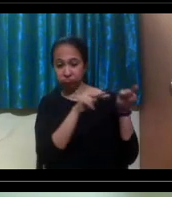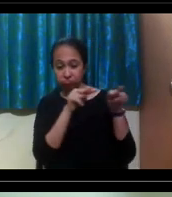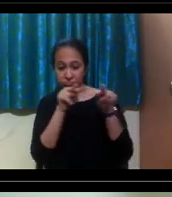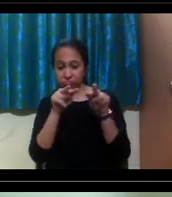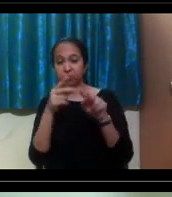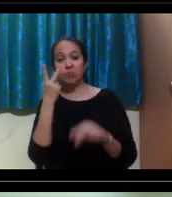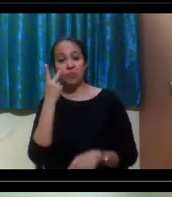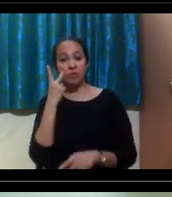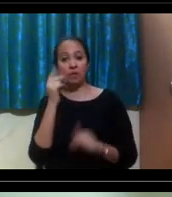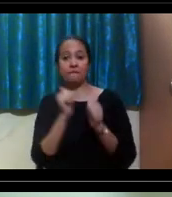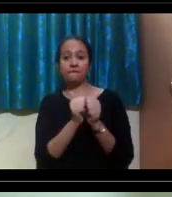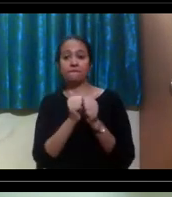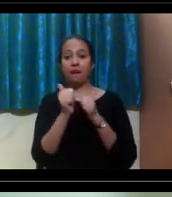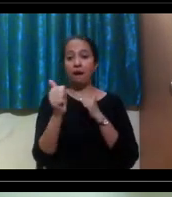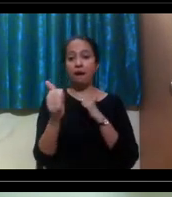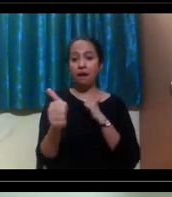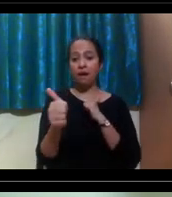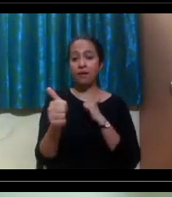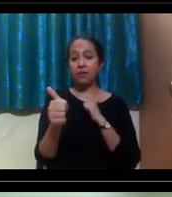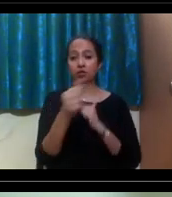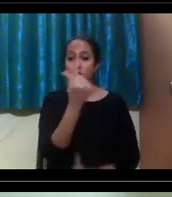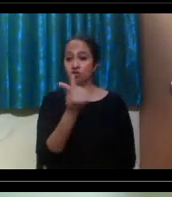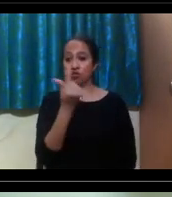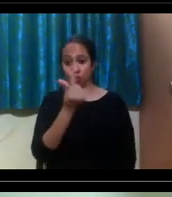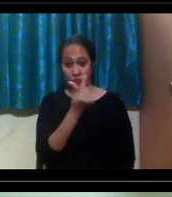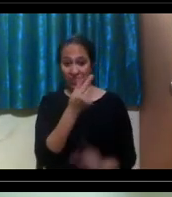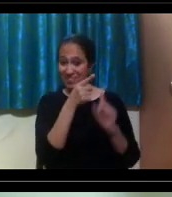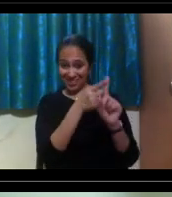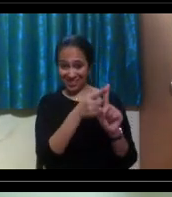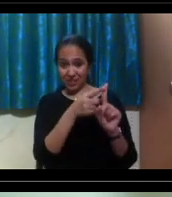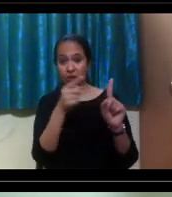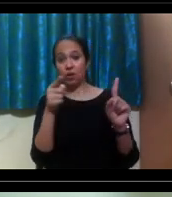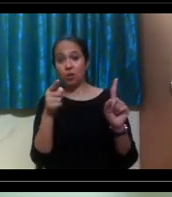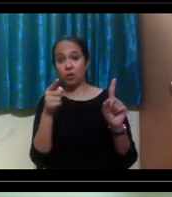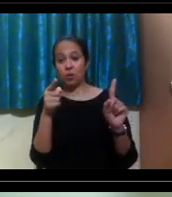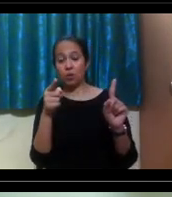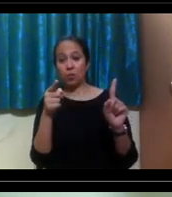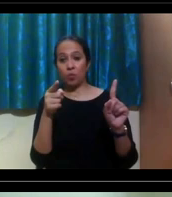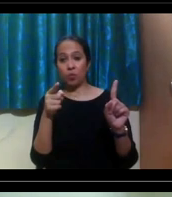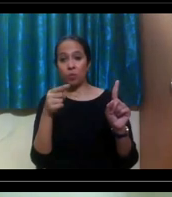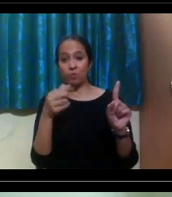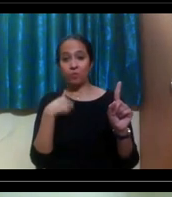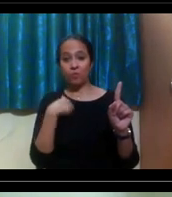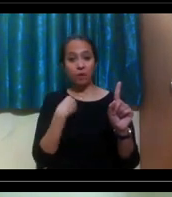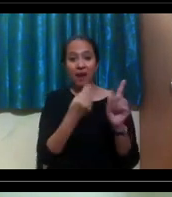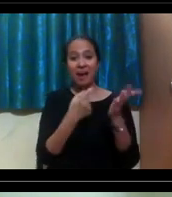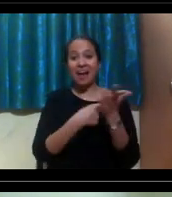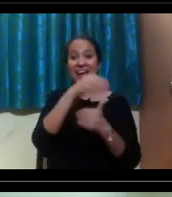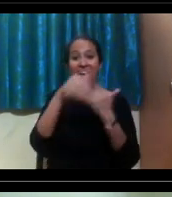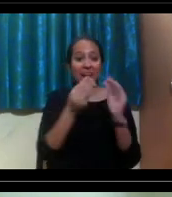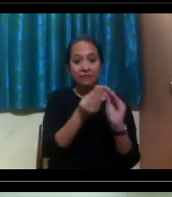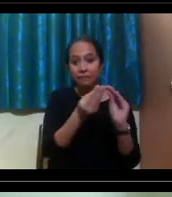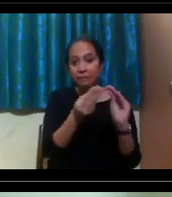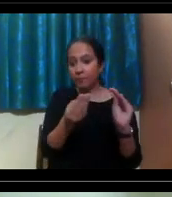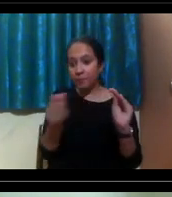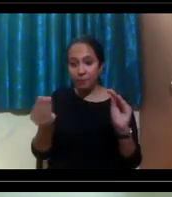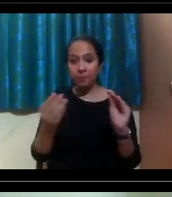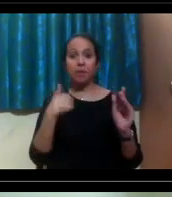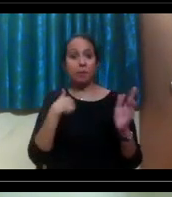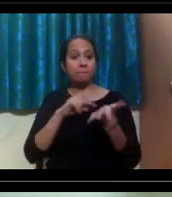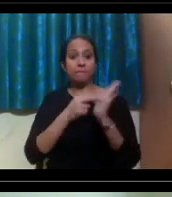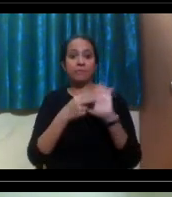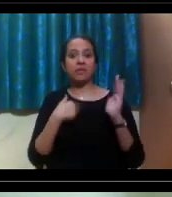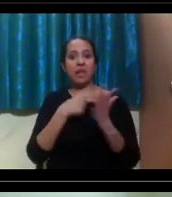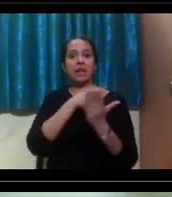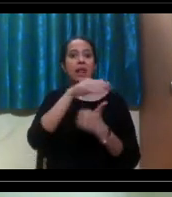the university was from my, any of my closest relatives that I might need to depend on.